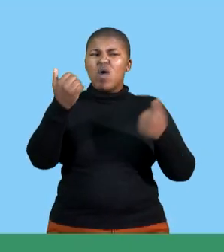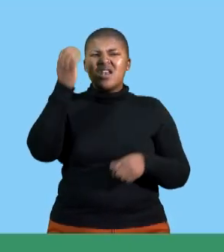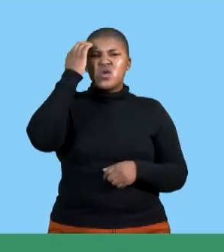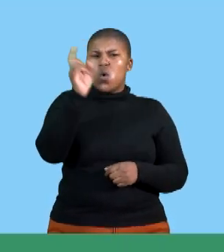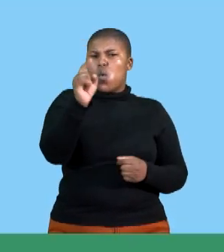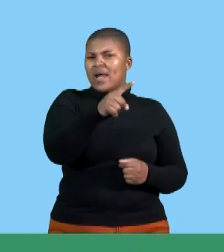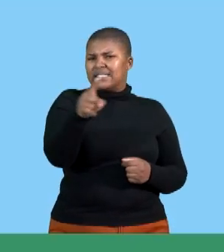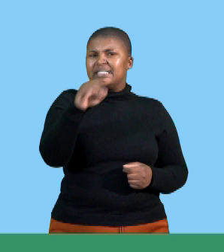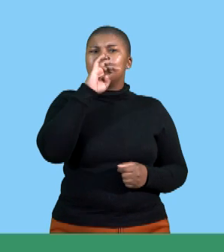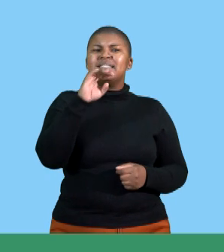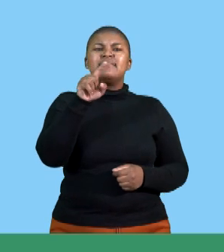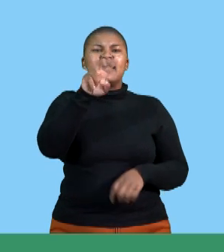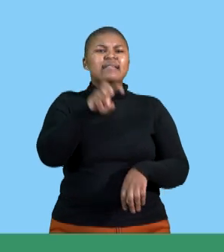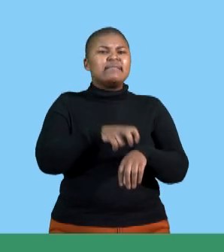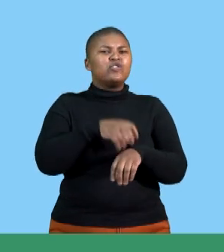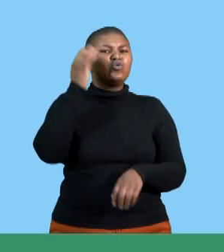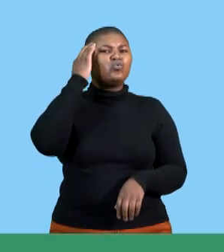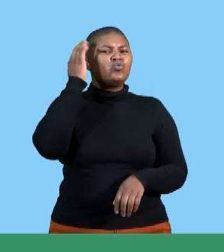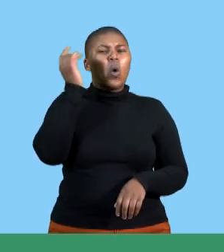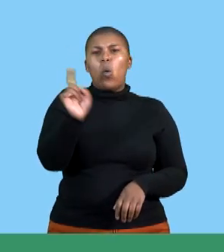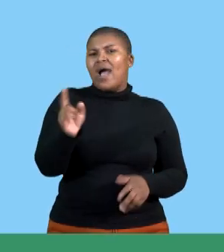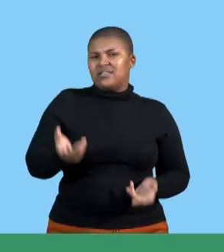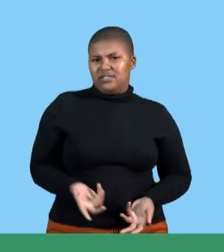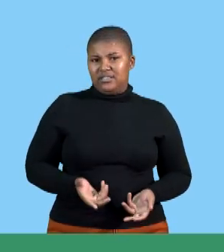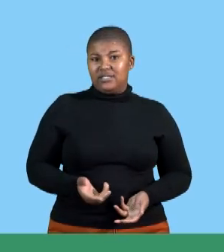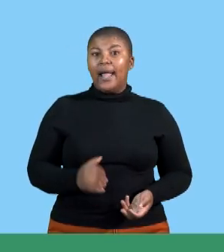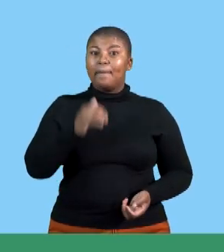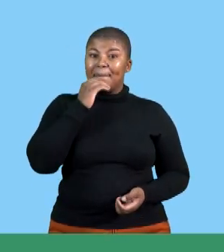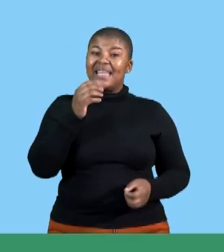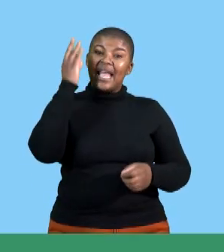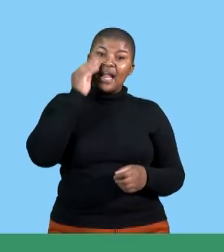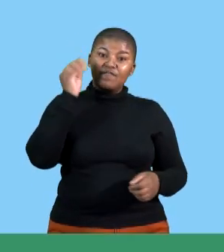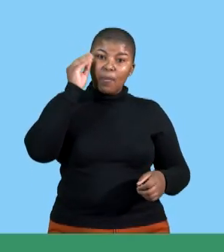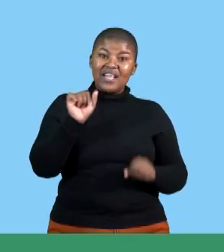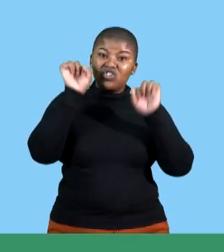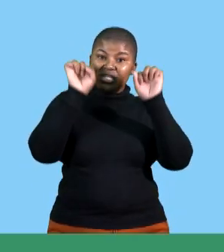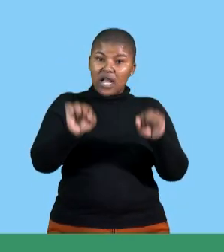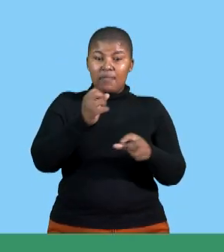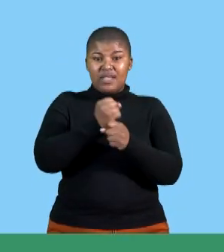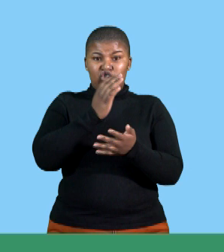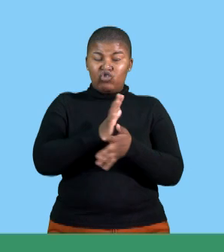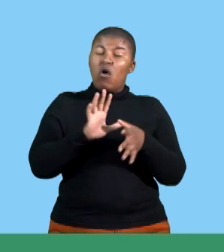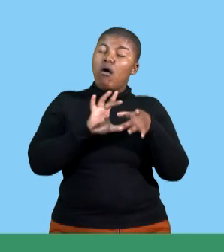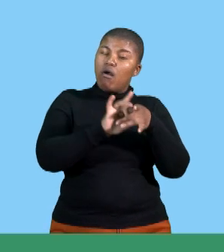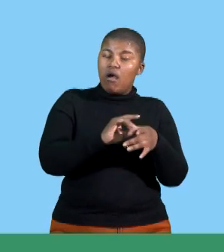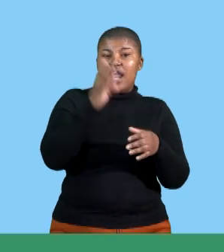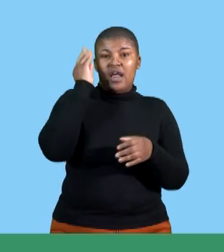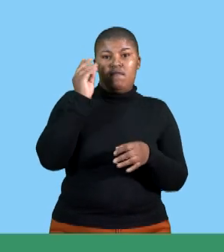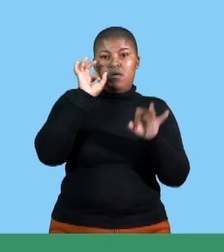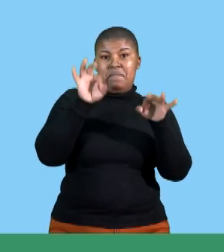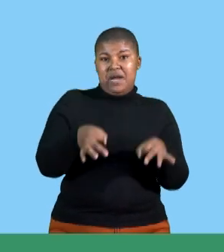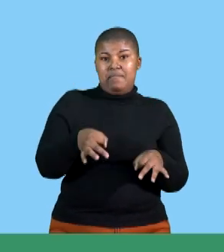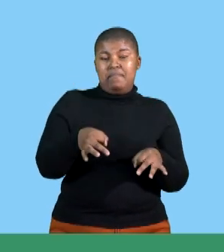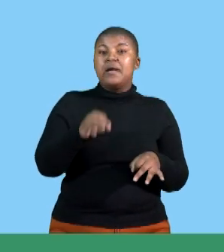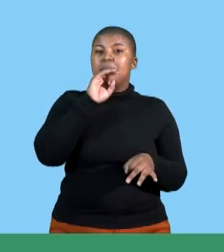them to know? So you study your audience. You consider the audience so that even the information that you are presenting is relevant. It's in their